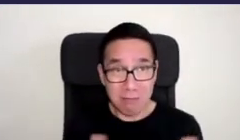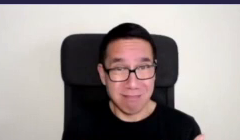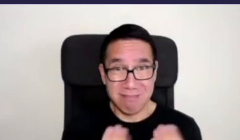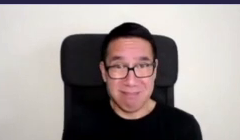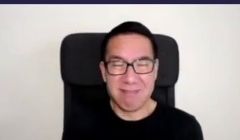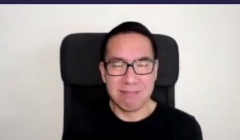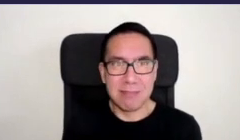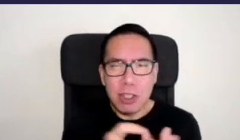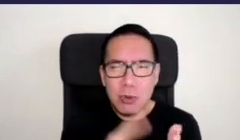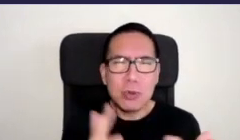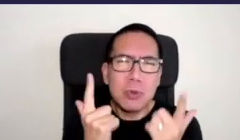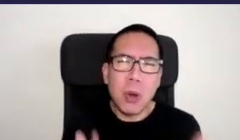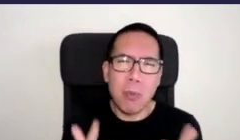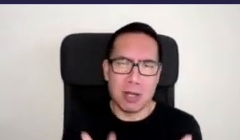about